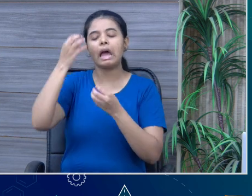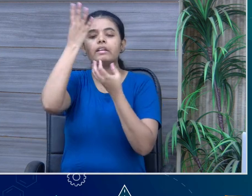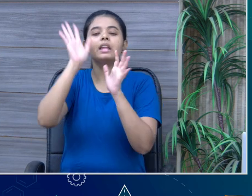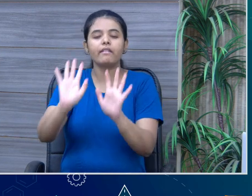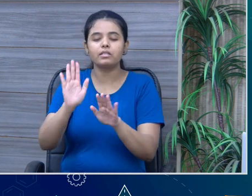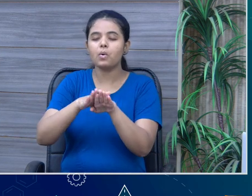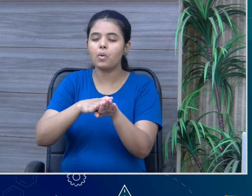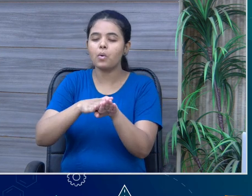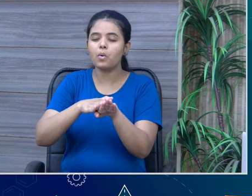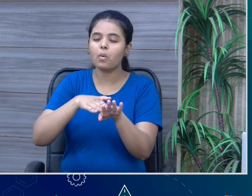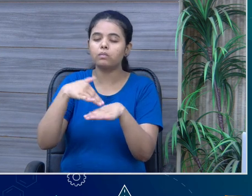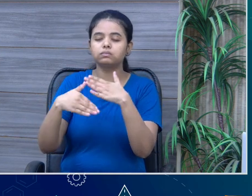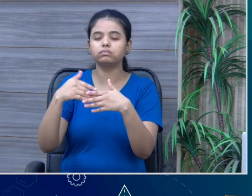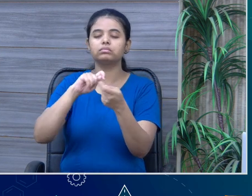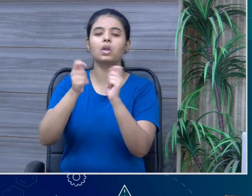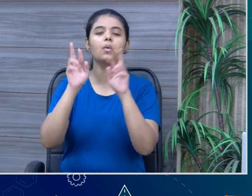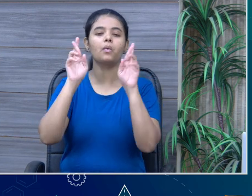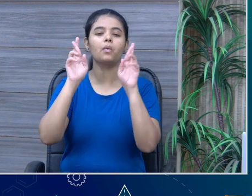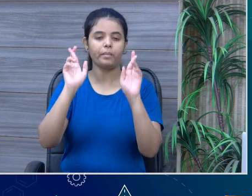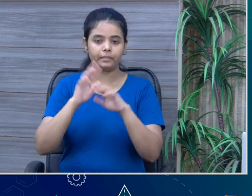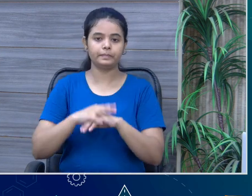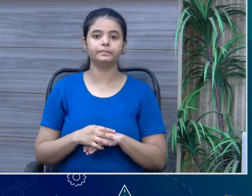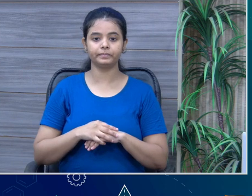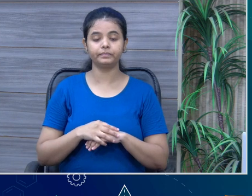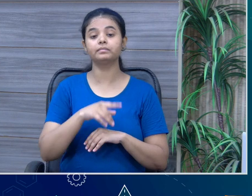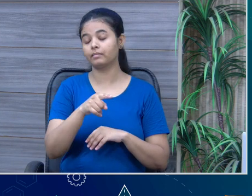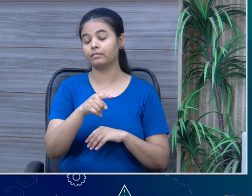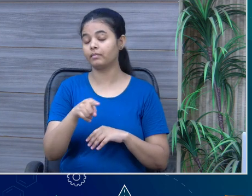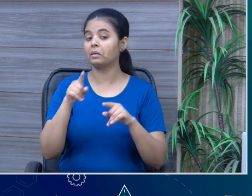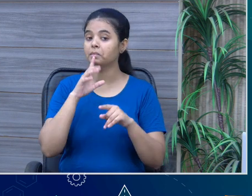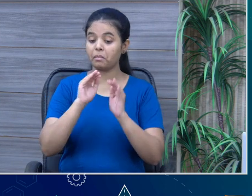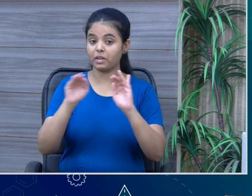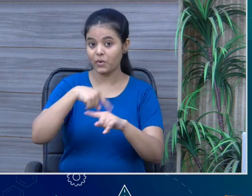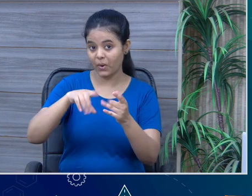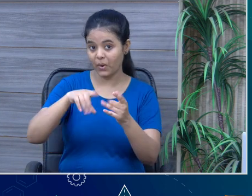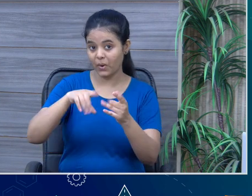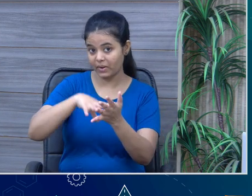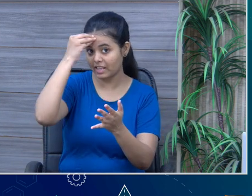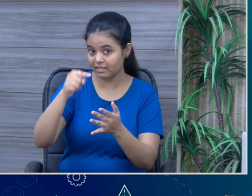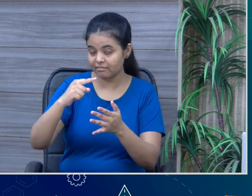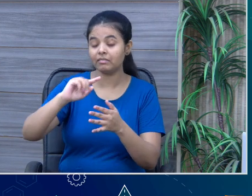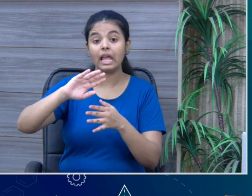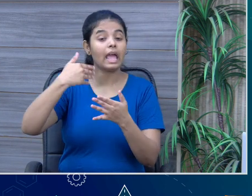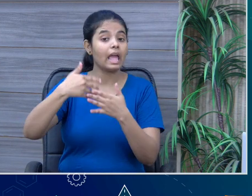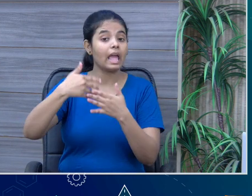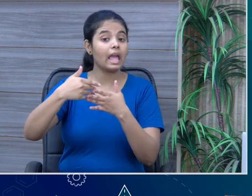on. And so, it will definitely be out. Absolutely. So, that's a lesson for our kids. Next time you go to a beach, please do